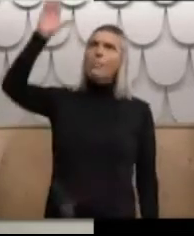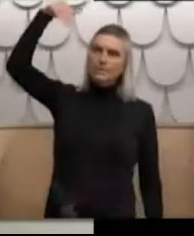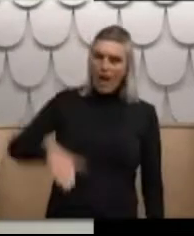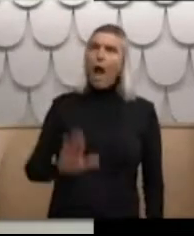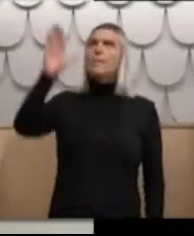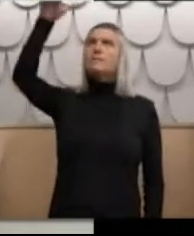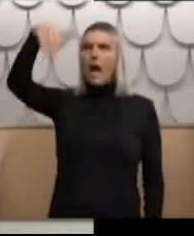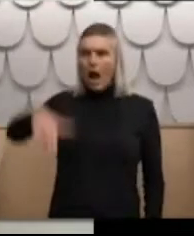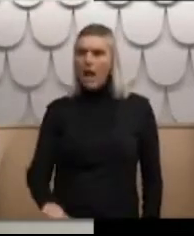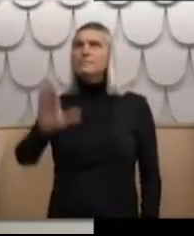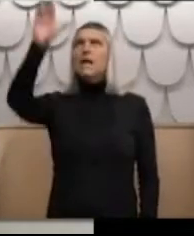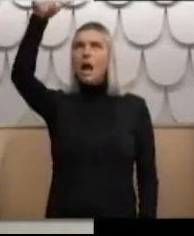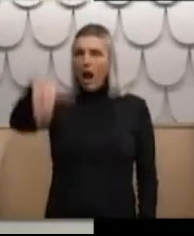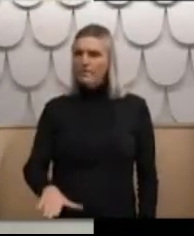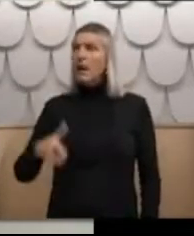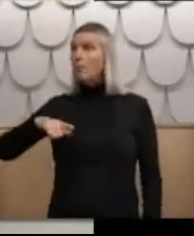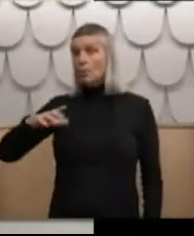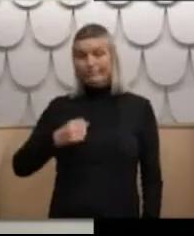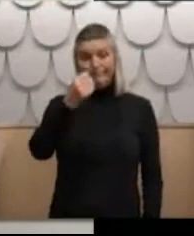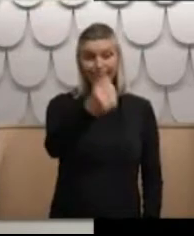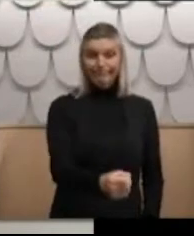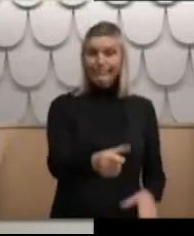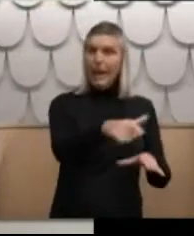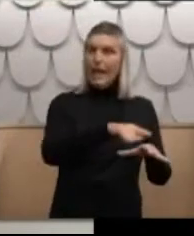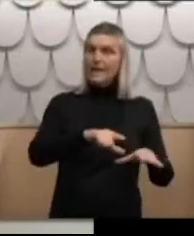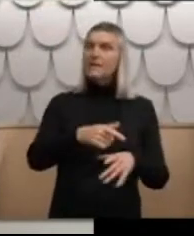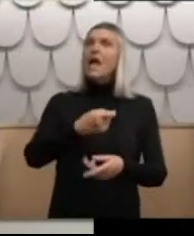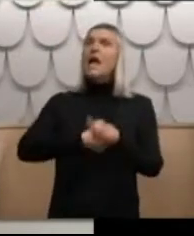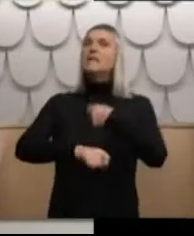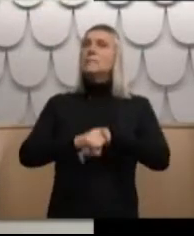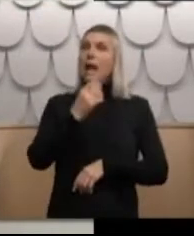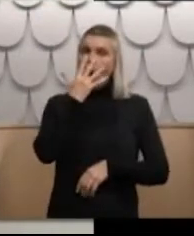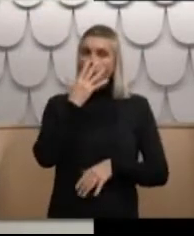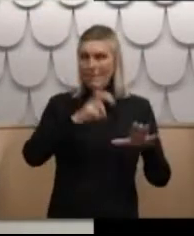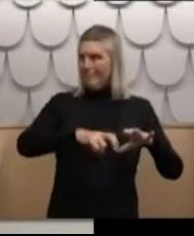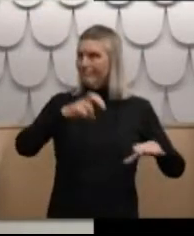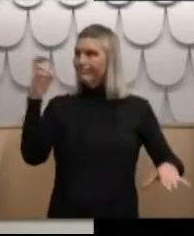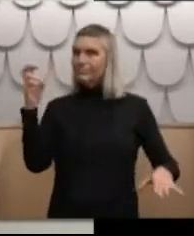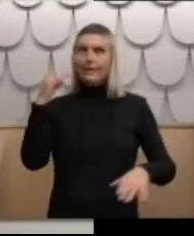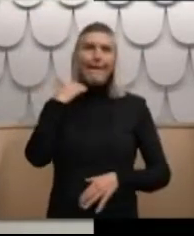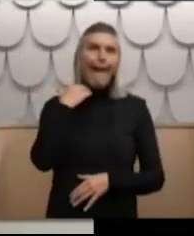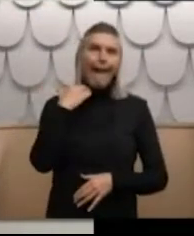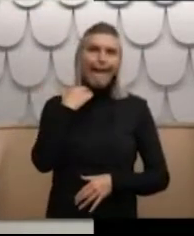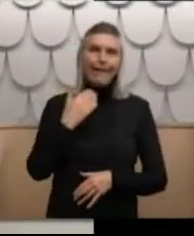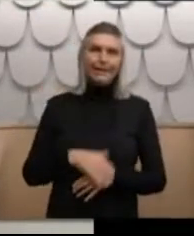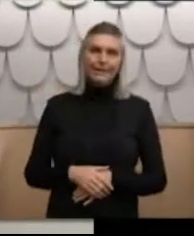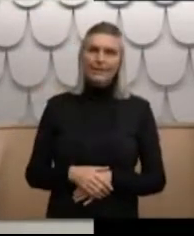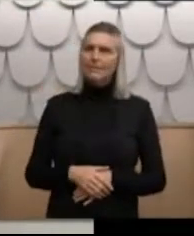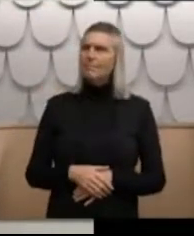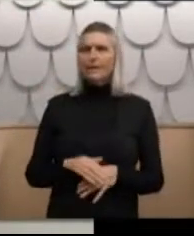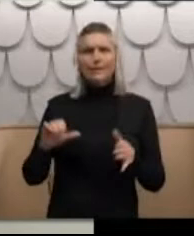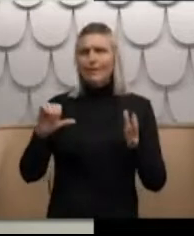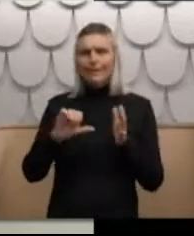As I moved into the latter years of life and finally got out of the gang and crime life, it has still been a struggle.